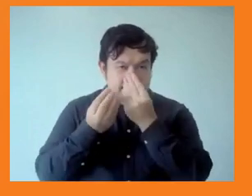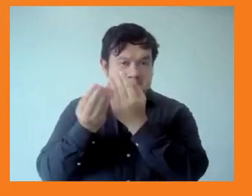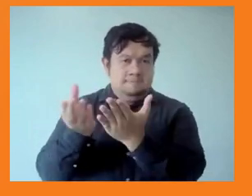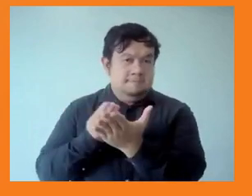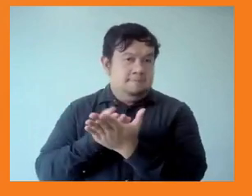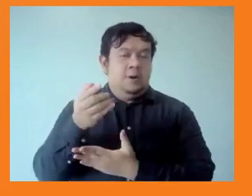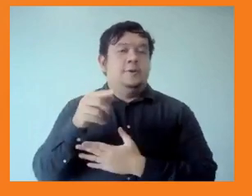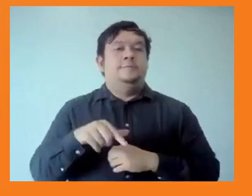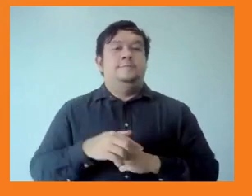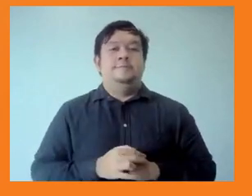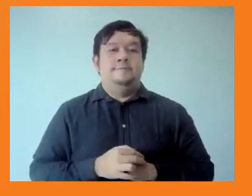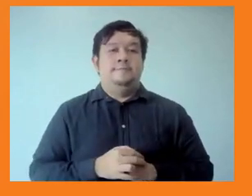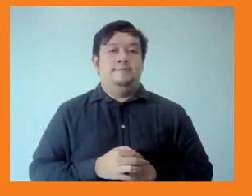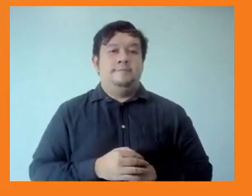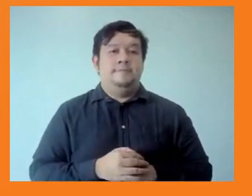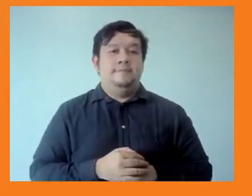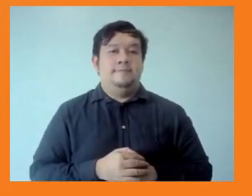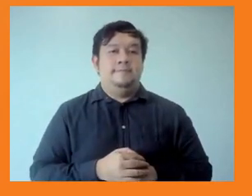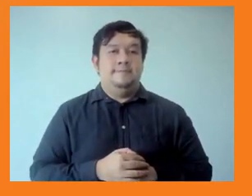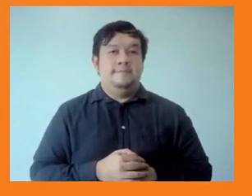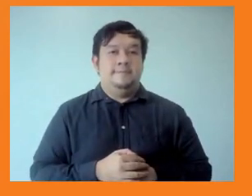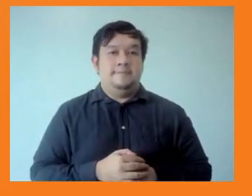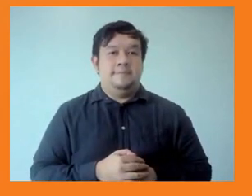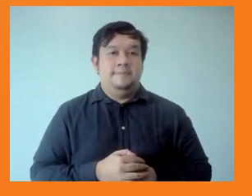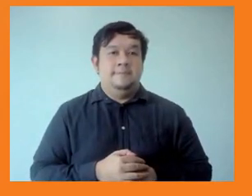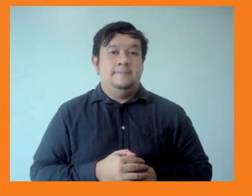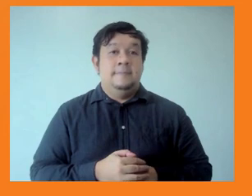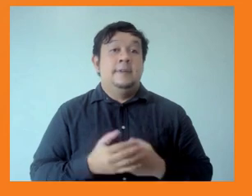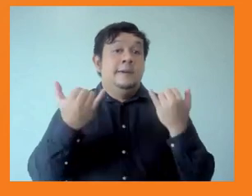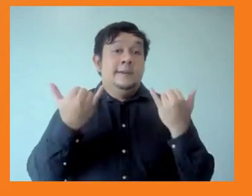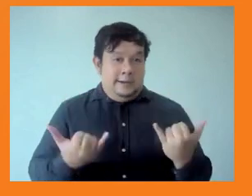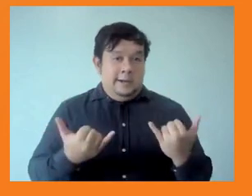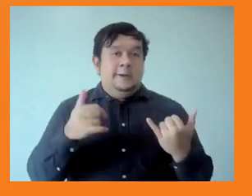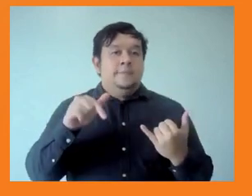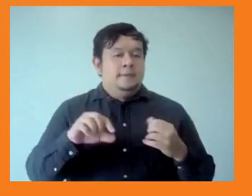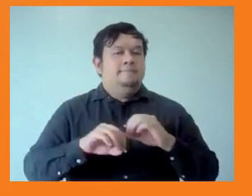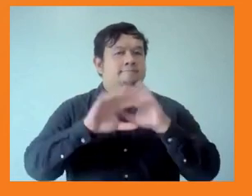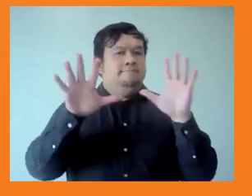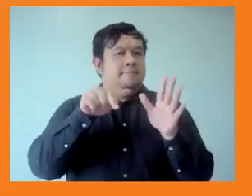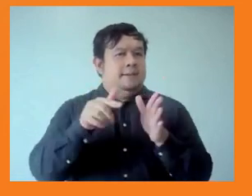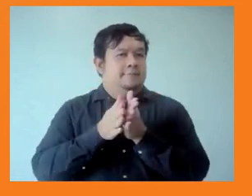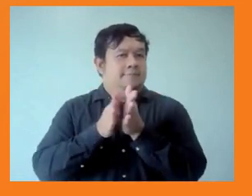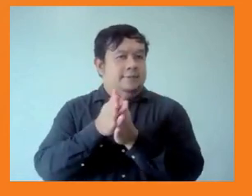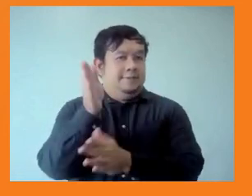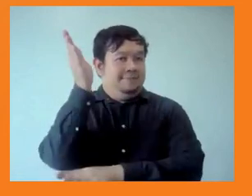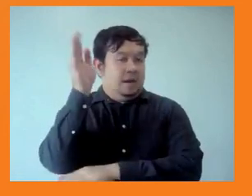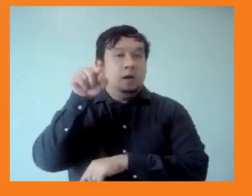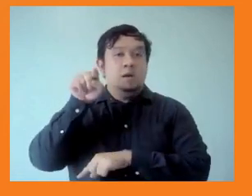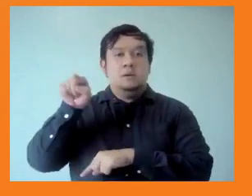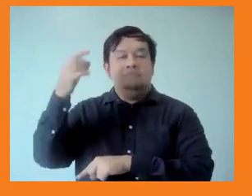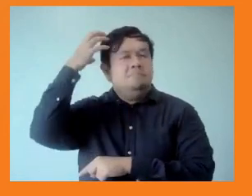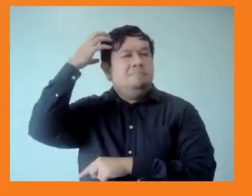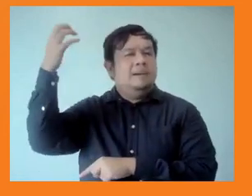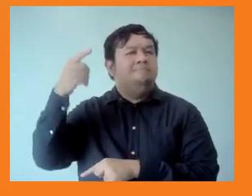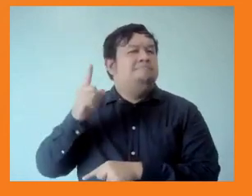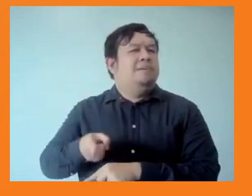But clearly, governments can do more. Matthew has already spoken about the need to produce national inequality reduction action